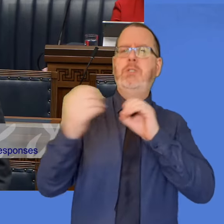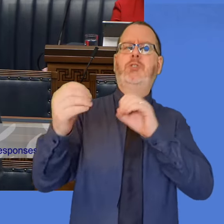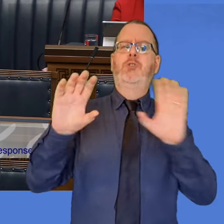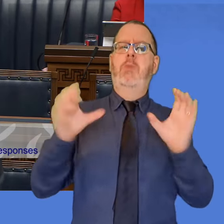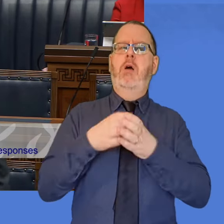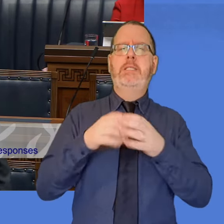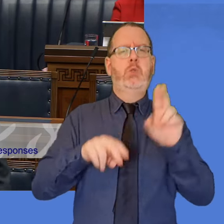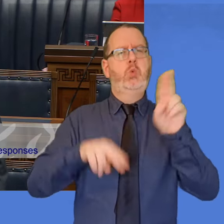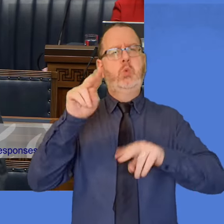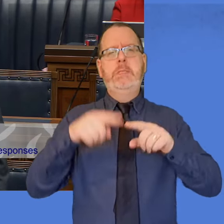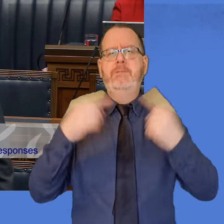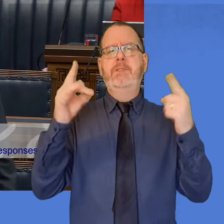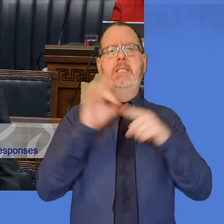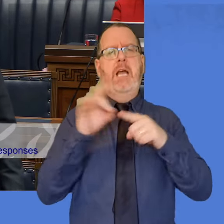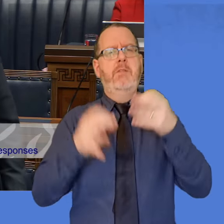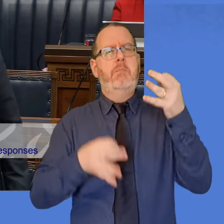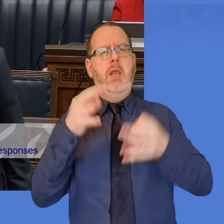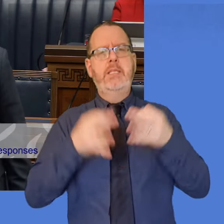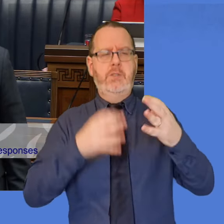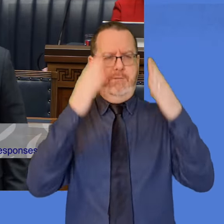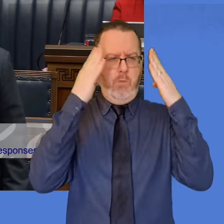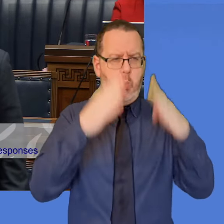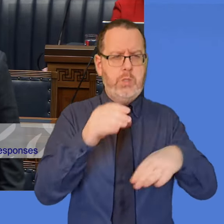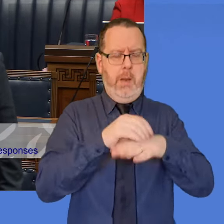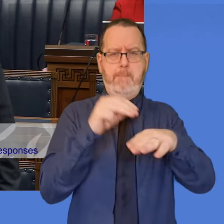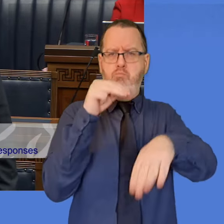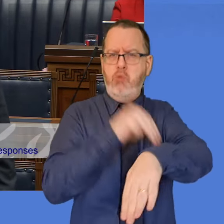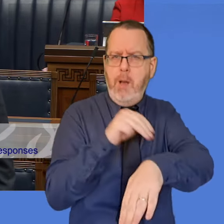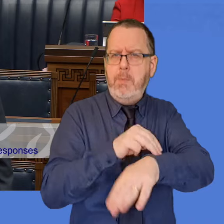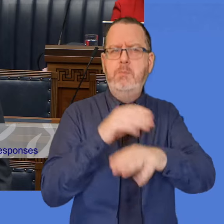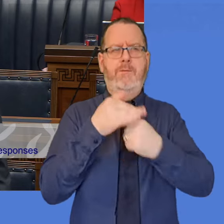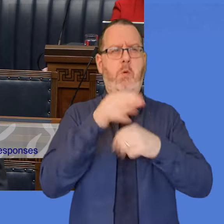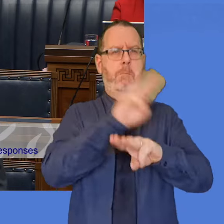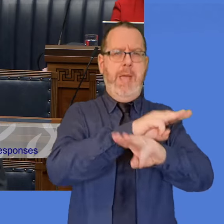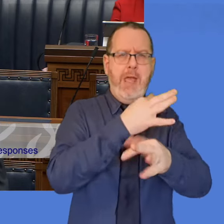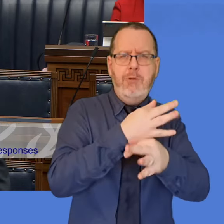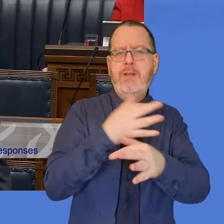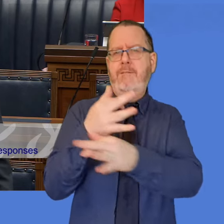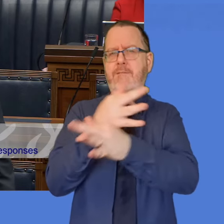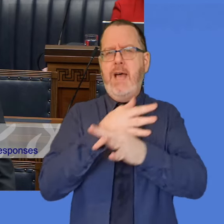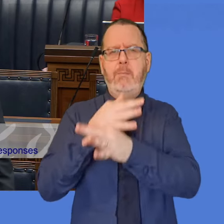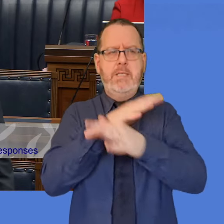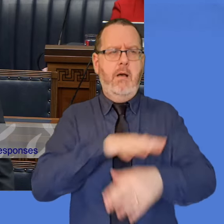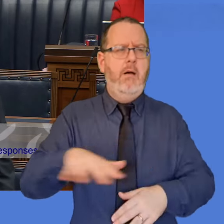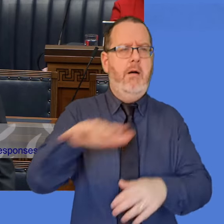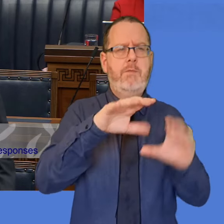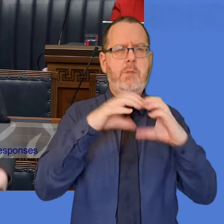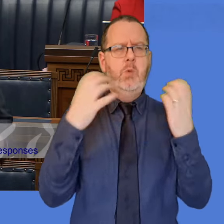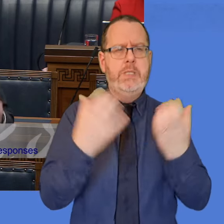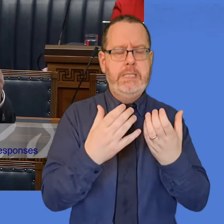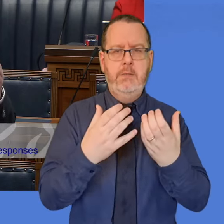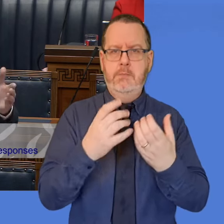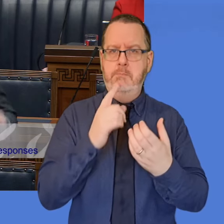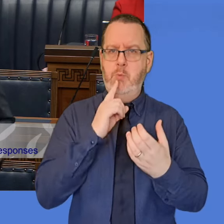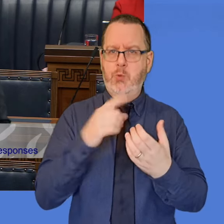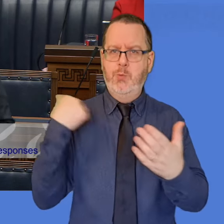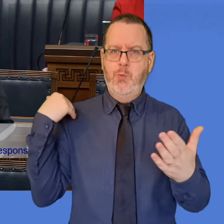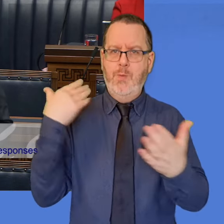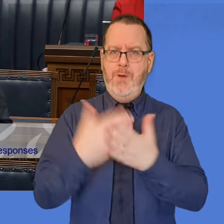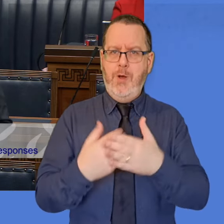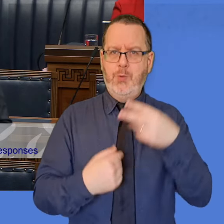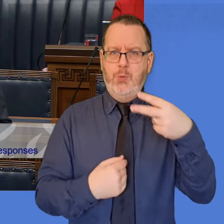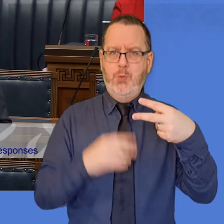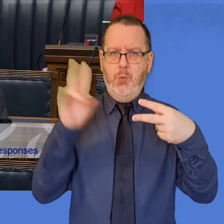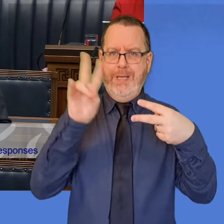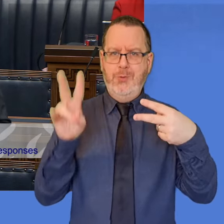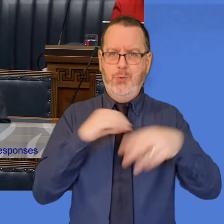a new type of politics that addresses the problems facing parents and families across our communities. But both of the questions